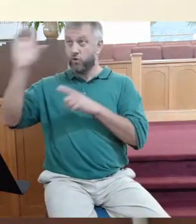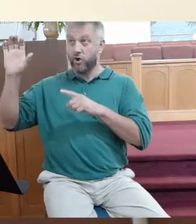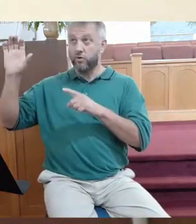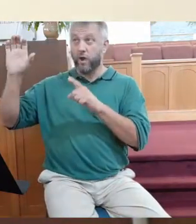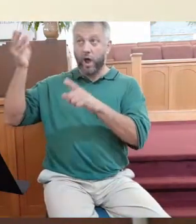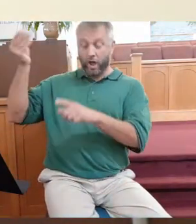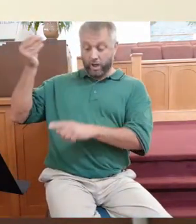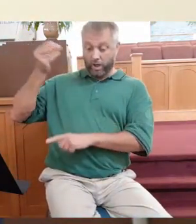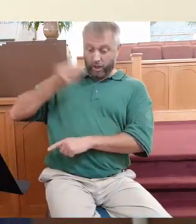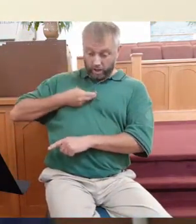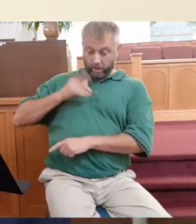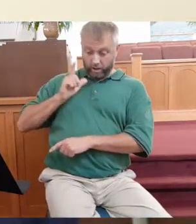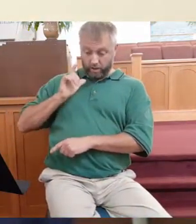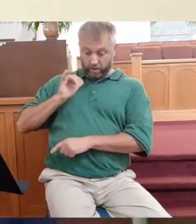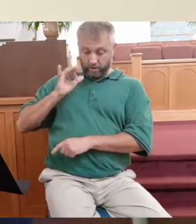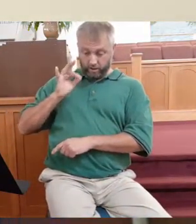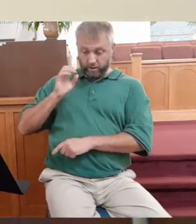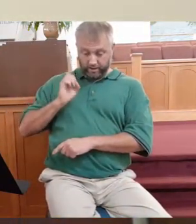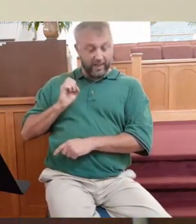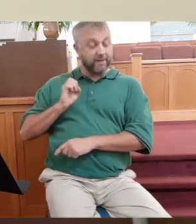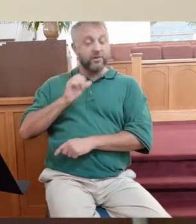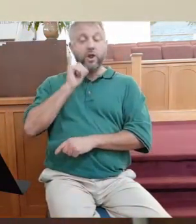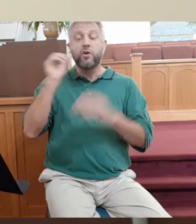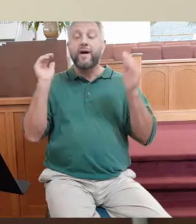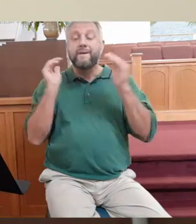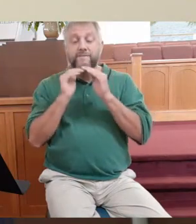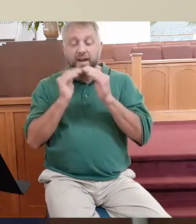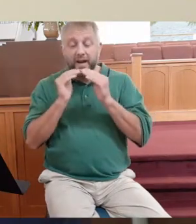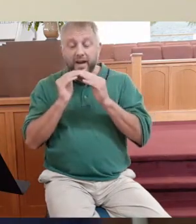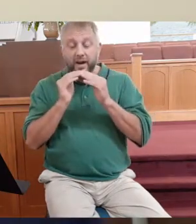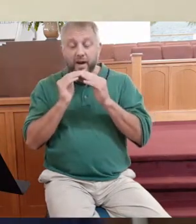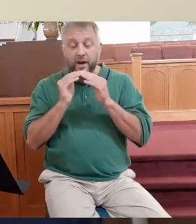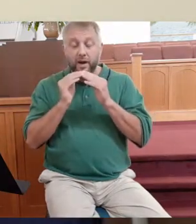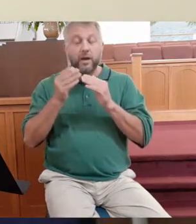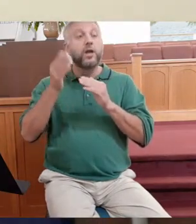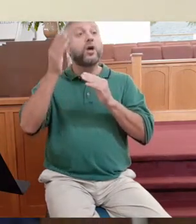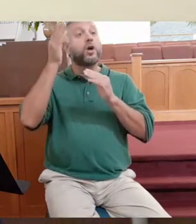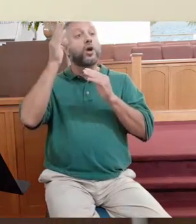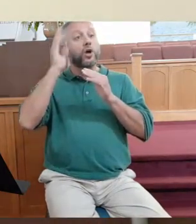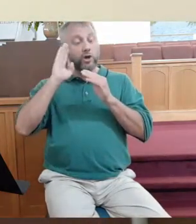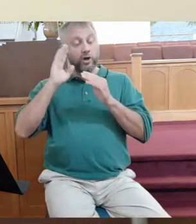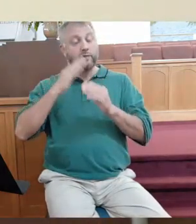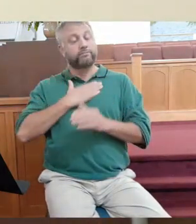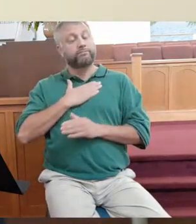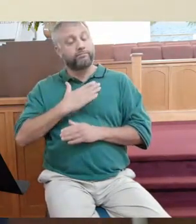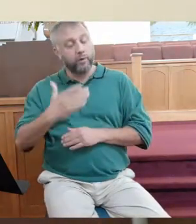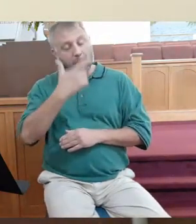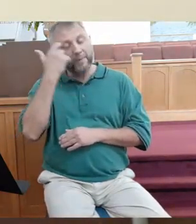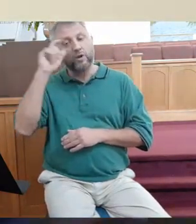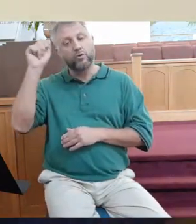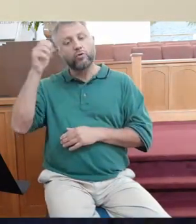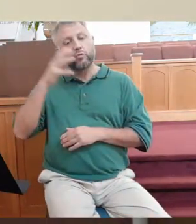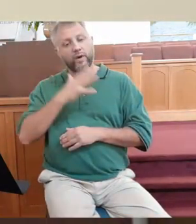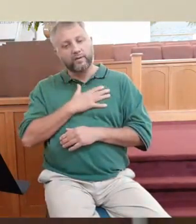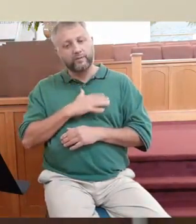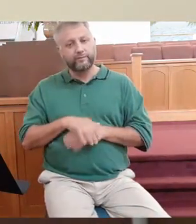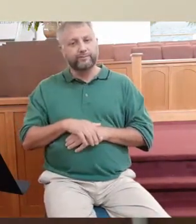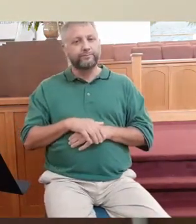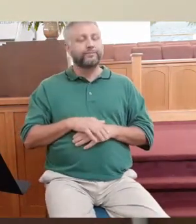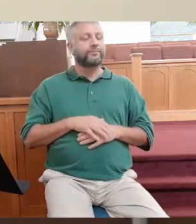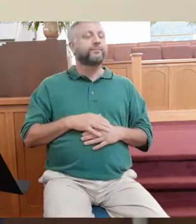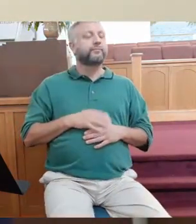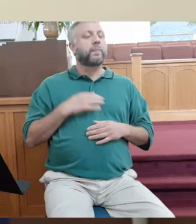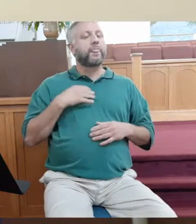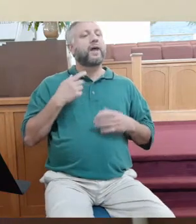we could have life wasn't fair, but God did it because he's gracious to us. Let me give it to you in a tweetable,